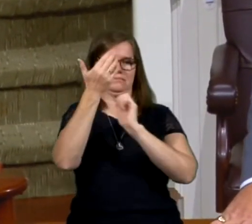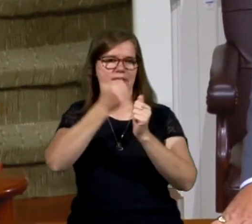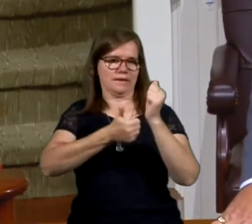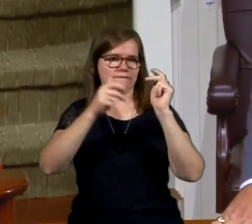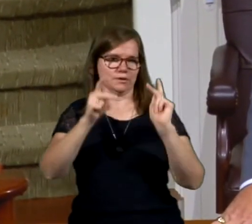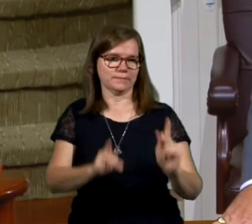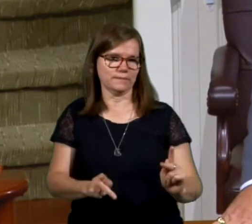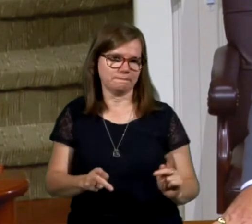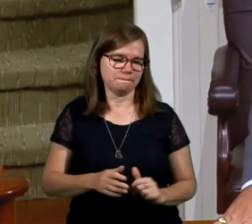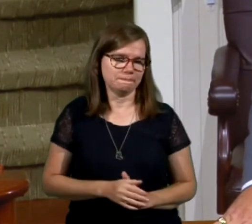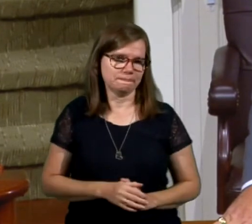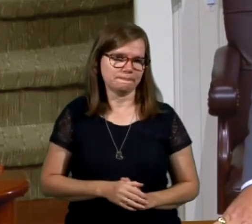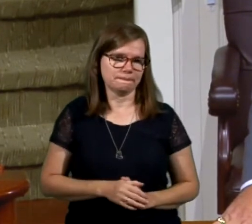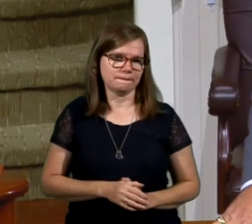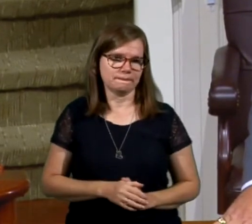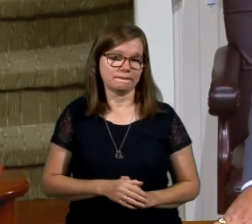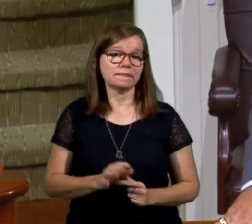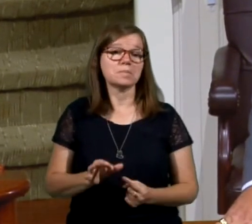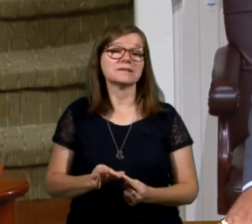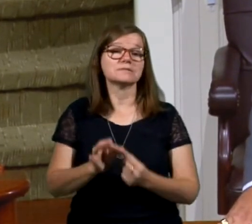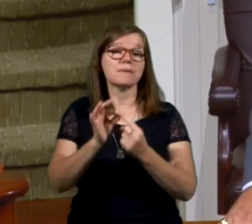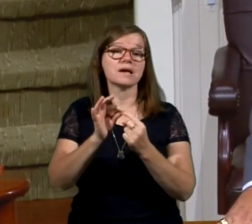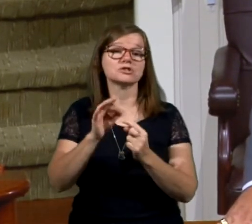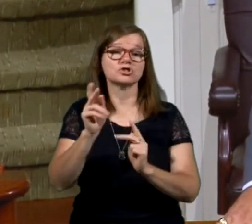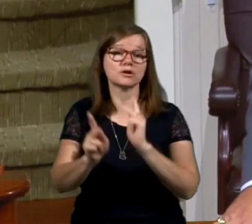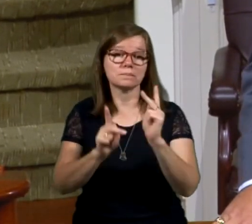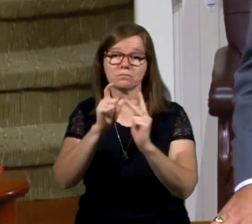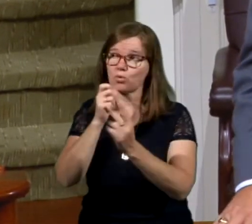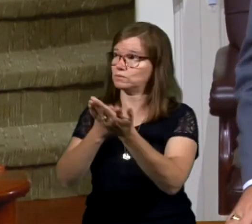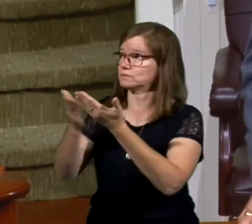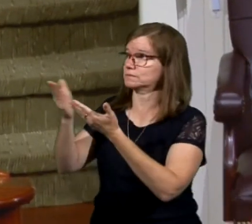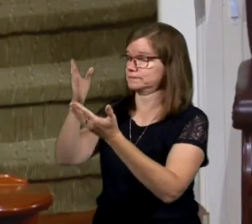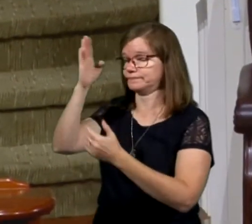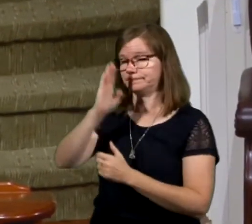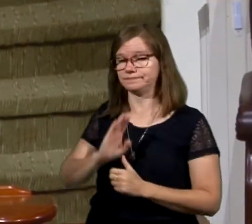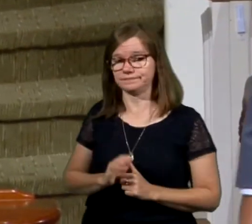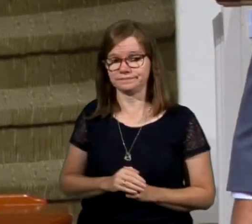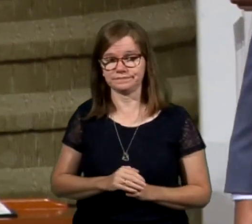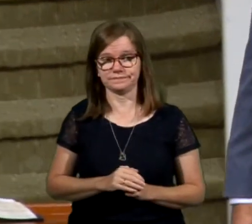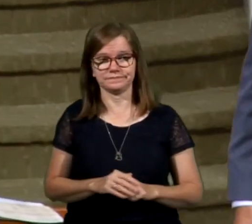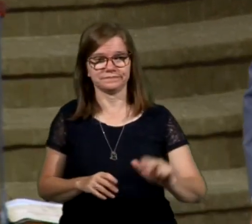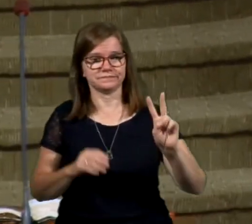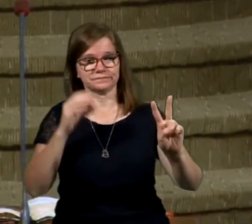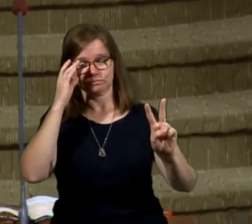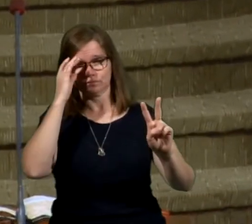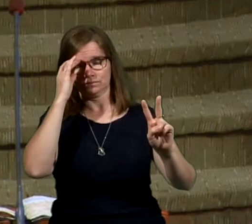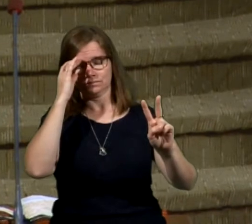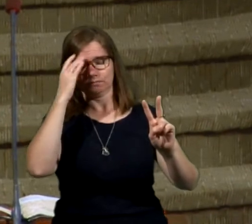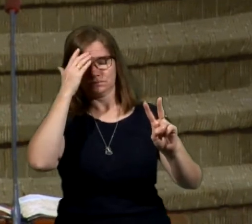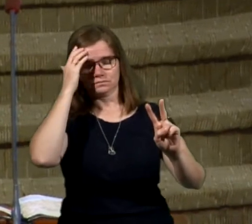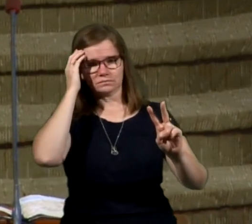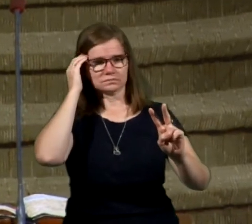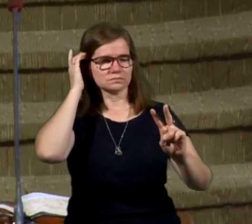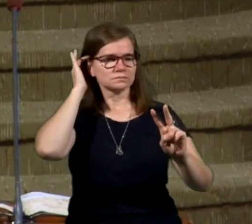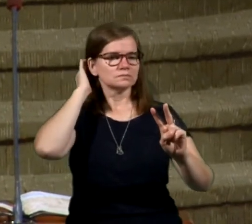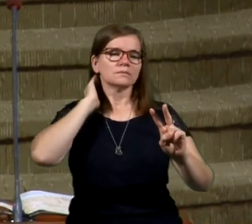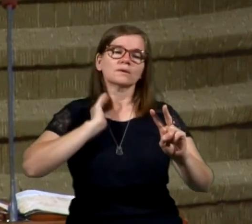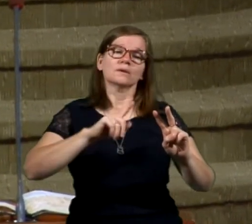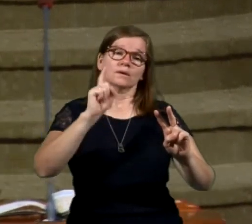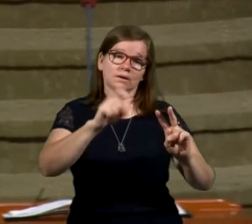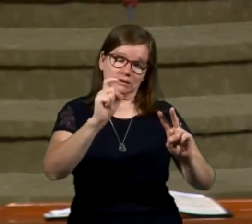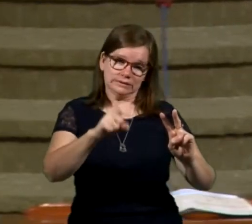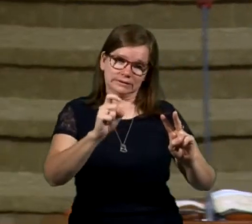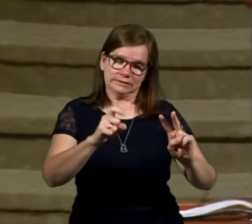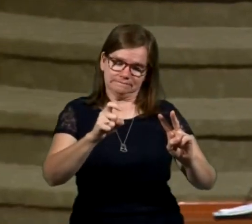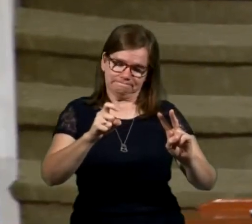life, especially those involved in the work of the Lord. See, number two, I think we do need to learn to submit and